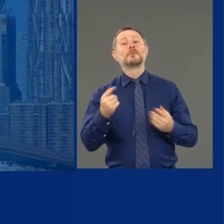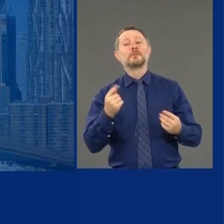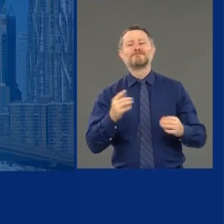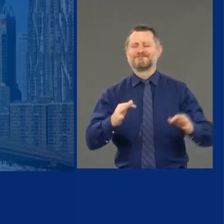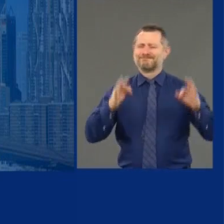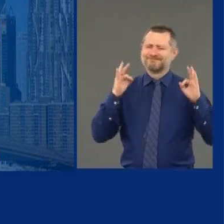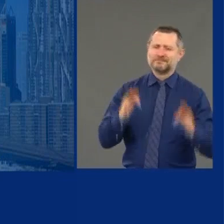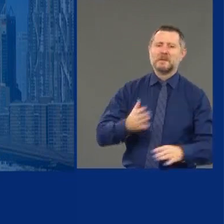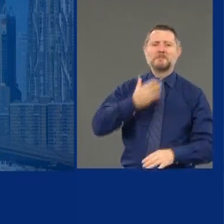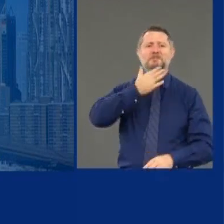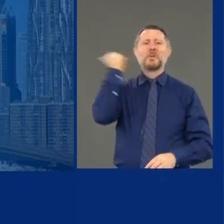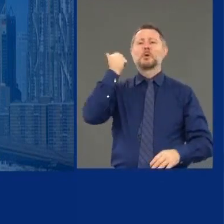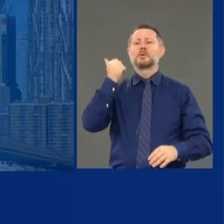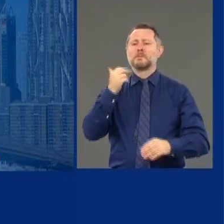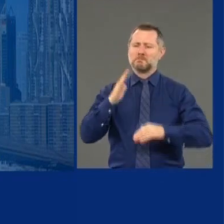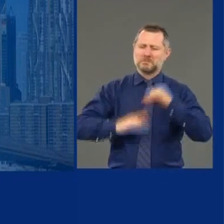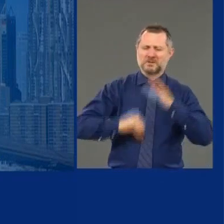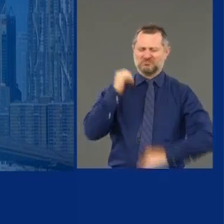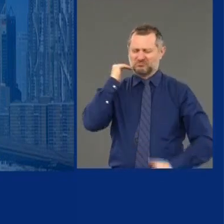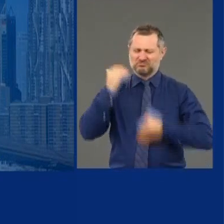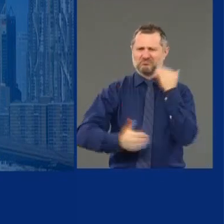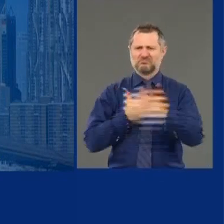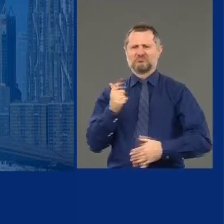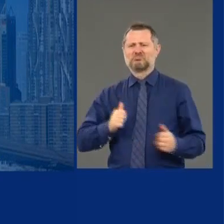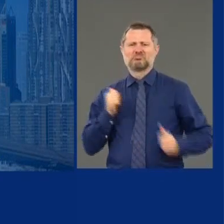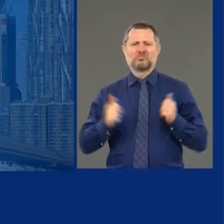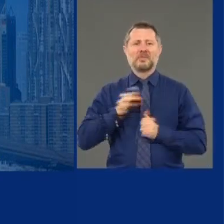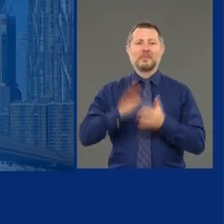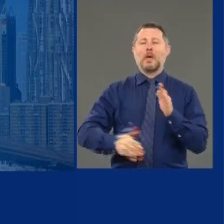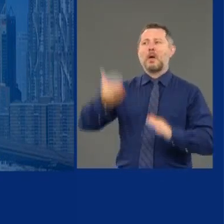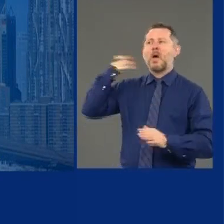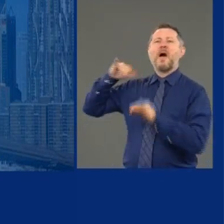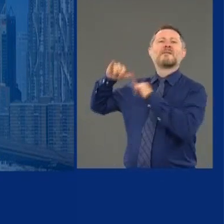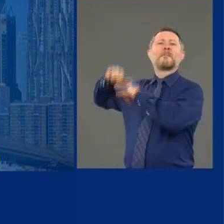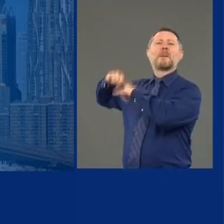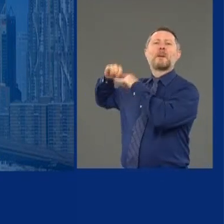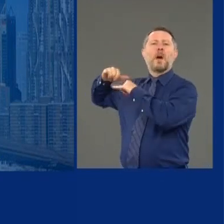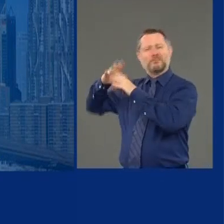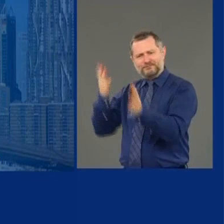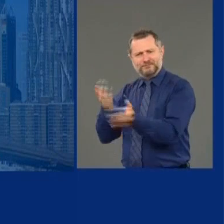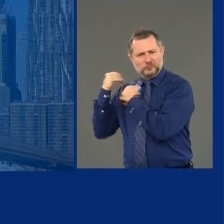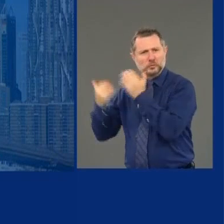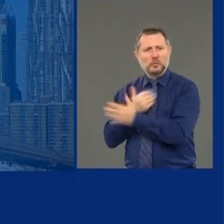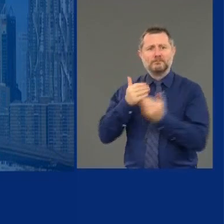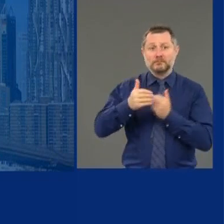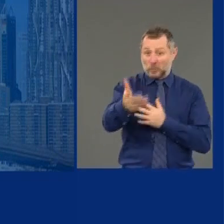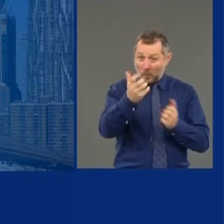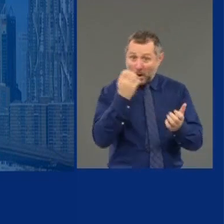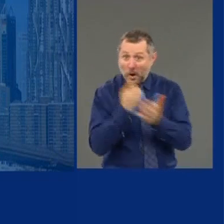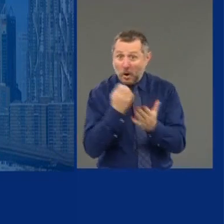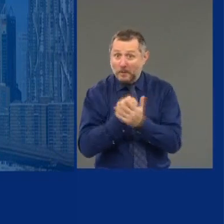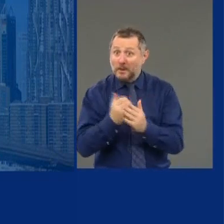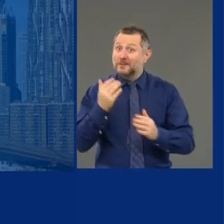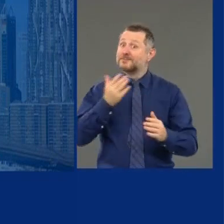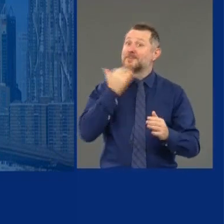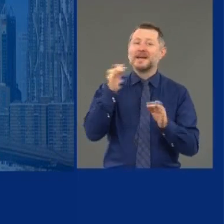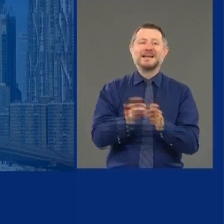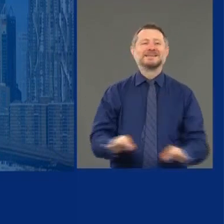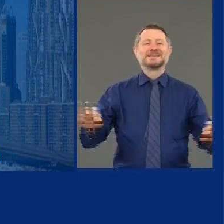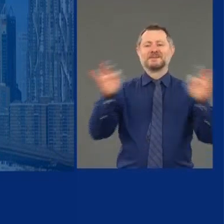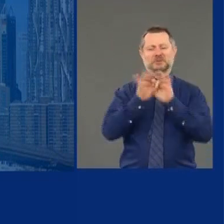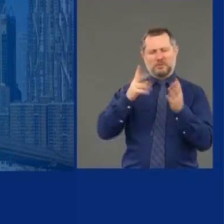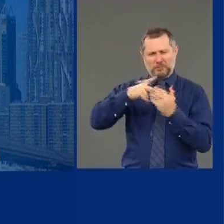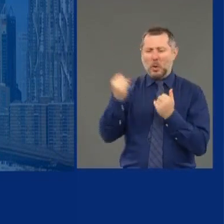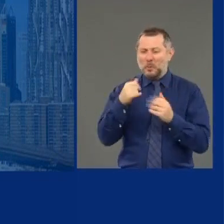aggressive and let's start building back even better. Let's jumpstart the economy with essential projects. Let's create those